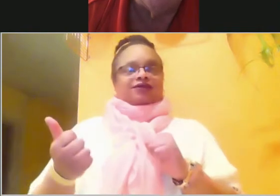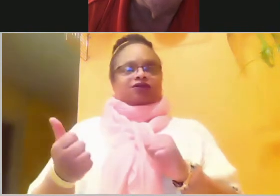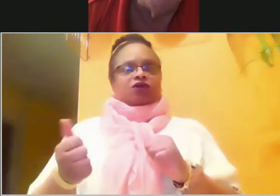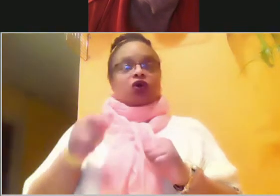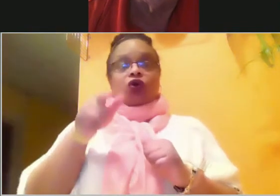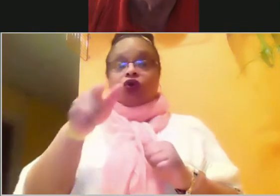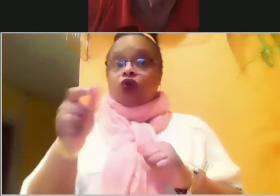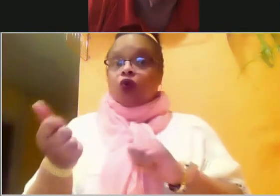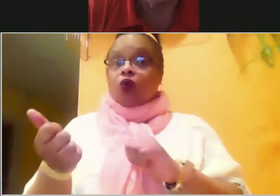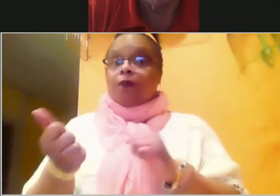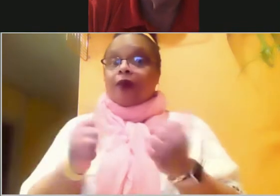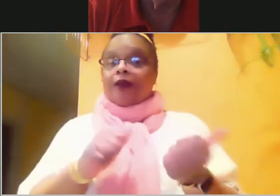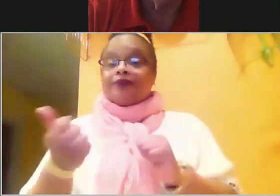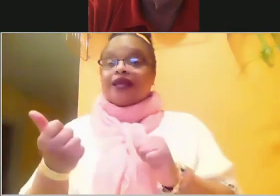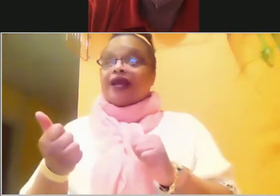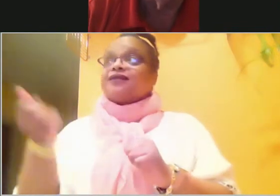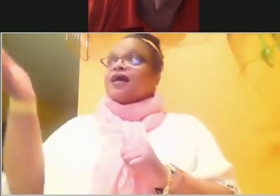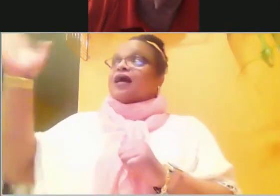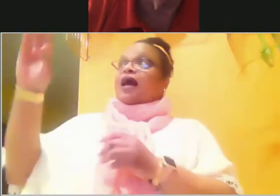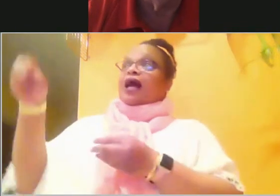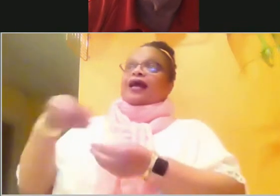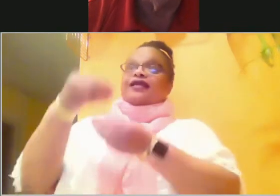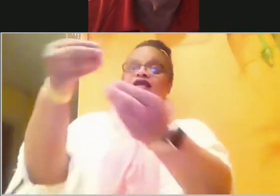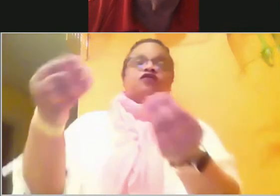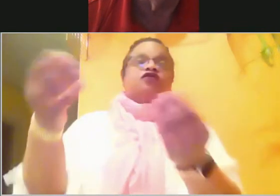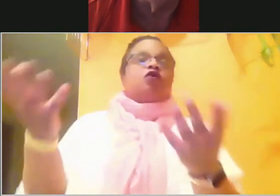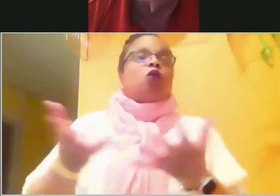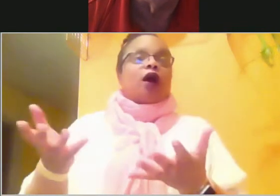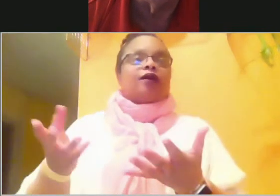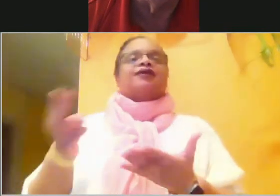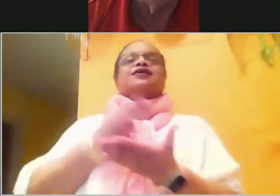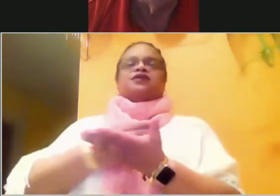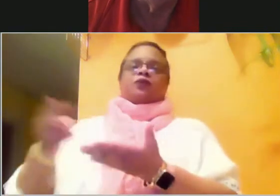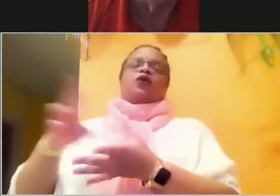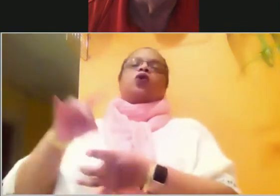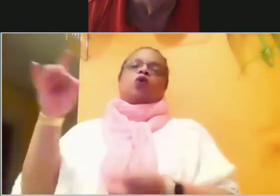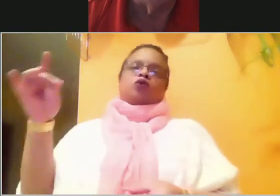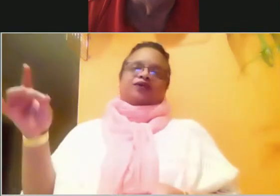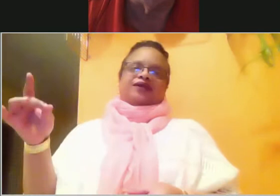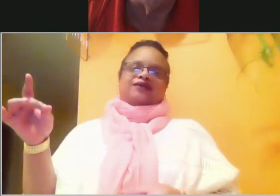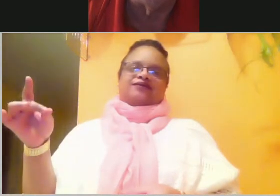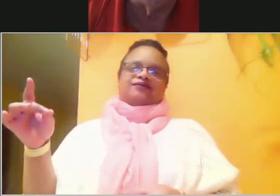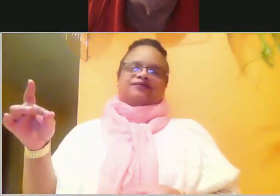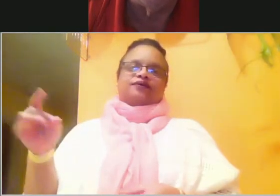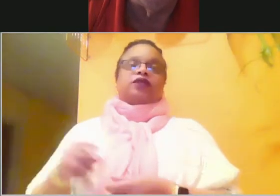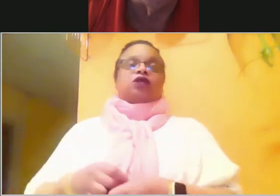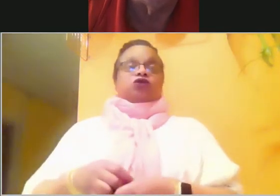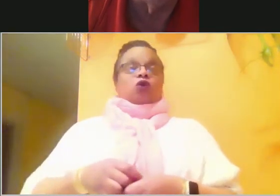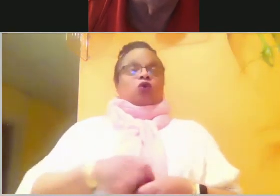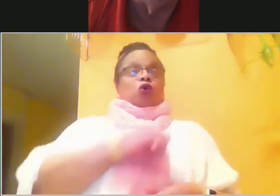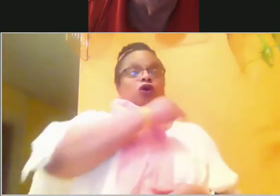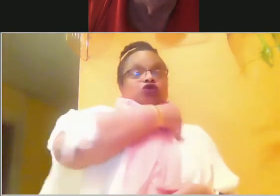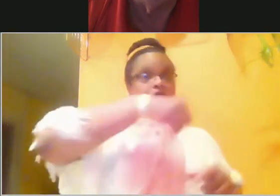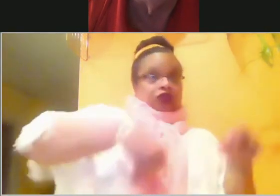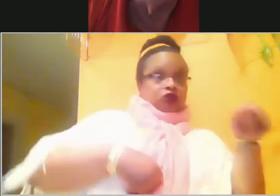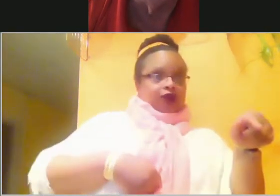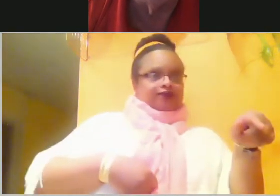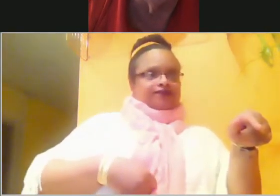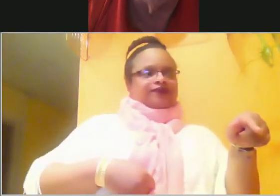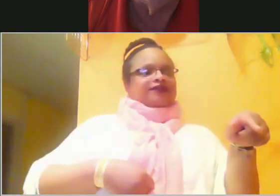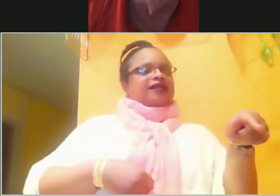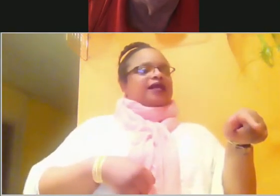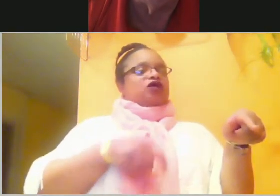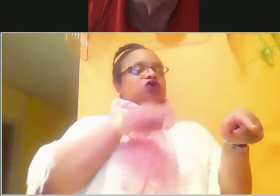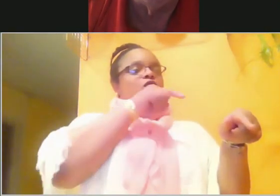Spirit, right? So with Joshua, God was there in presence, in presence all the time with Joshua, never